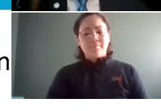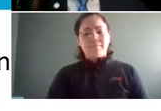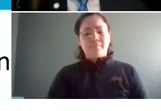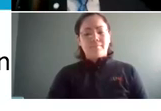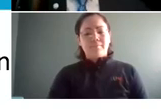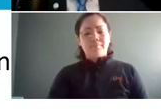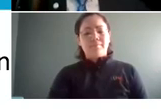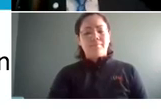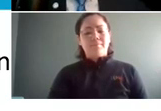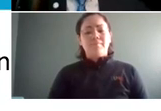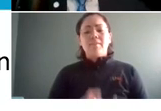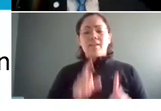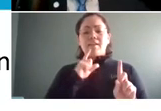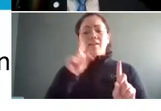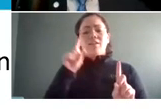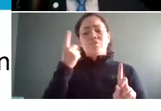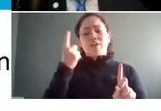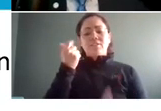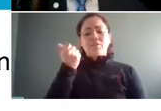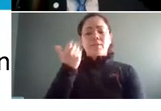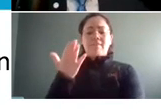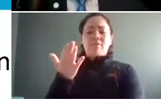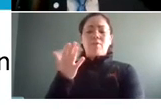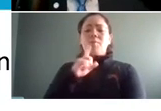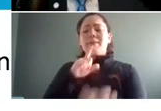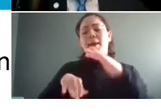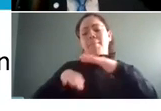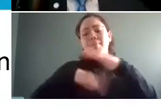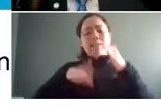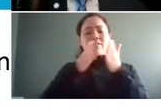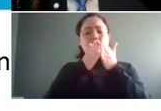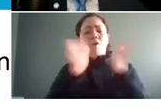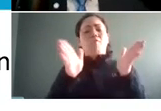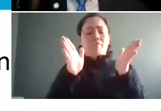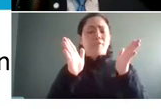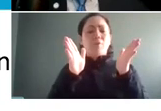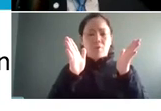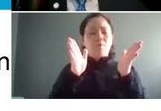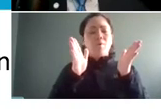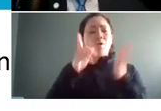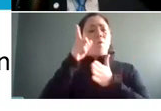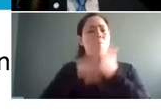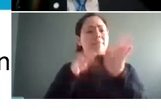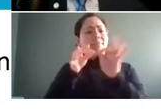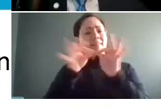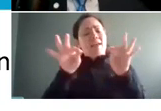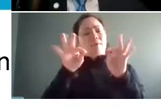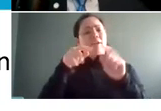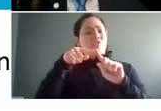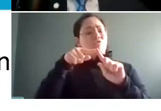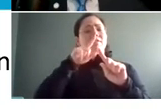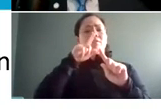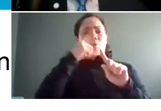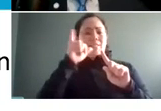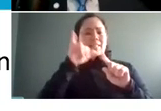so just to give you a really basic overview of what the language landscape looks like here in central indiana um we